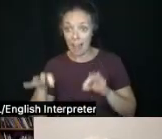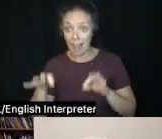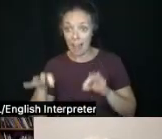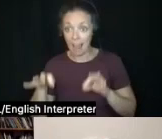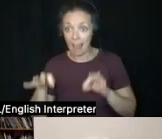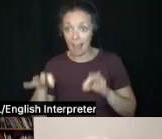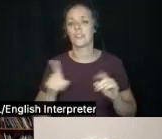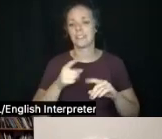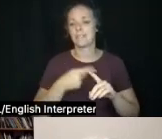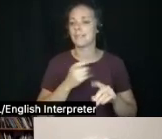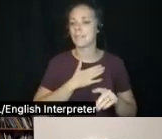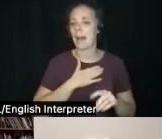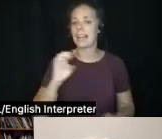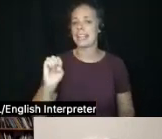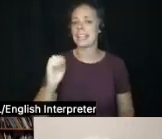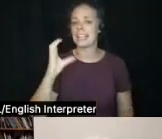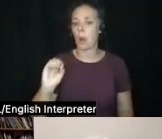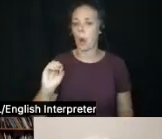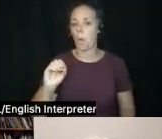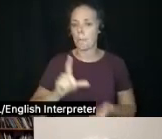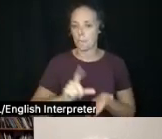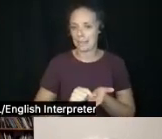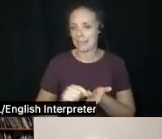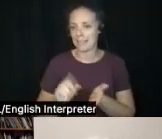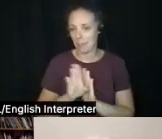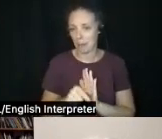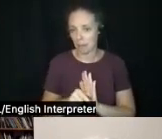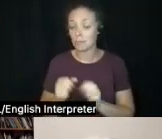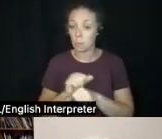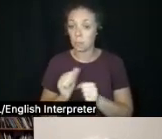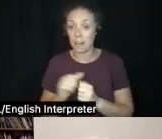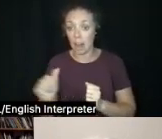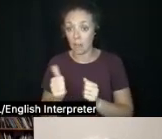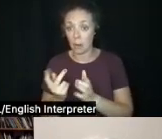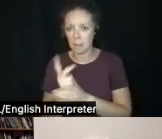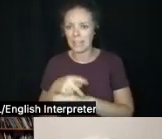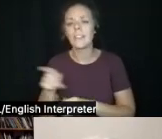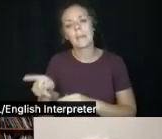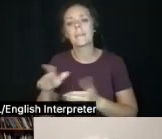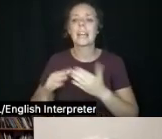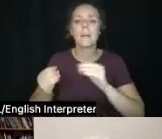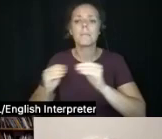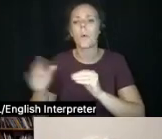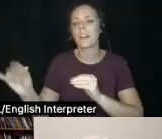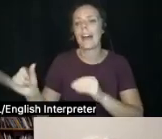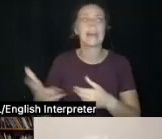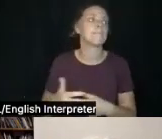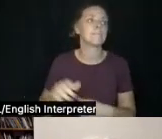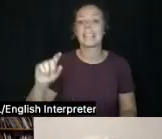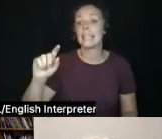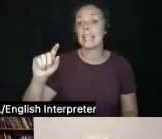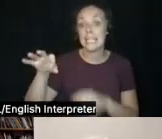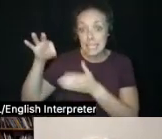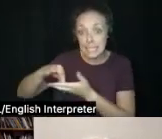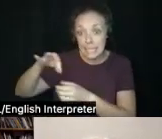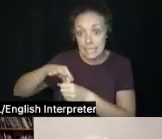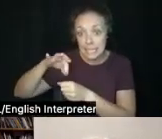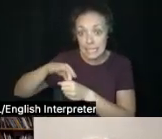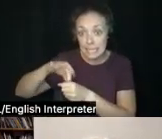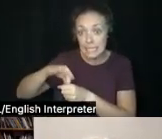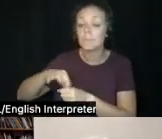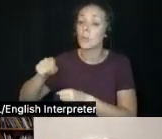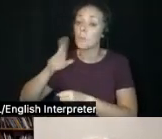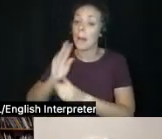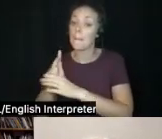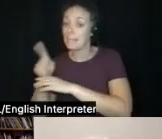printing background or from working with other plants where those are kind of like a tea. You put plants and hot water together and that kind